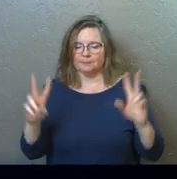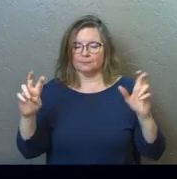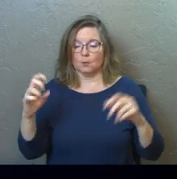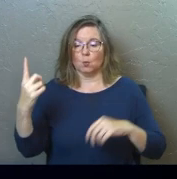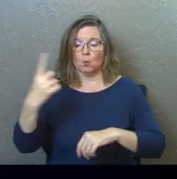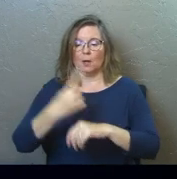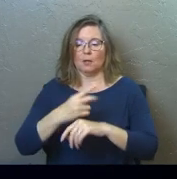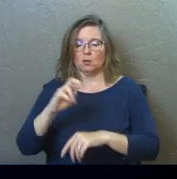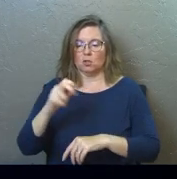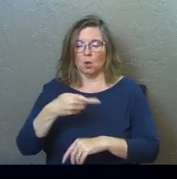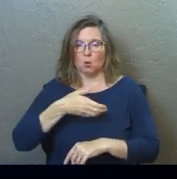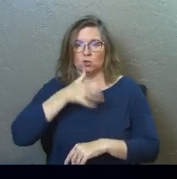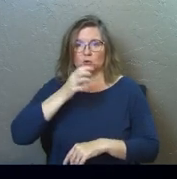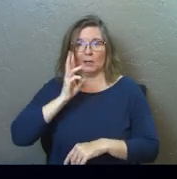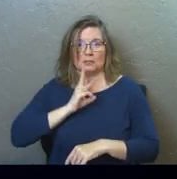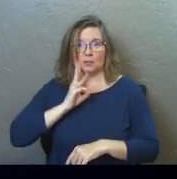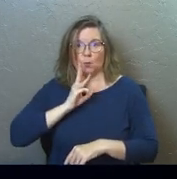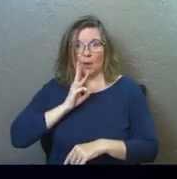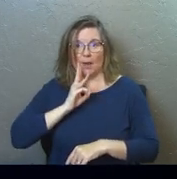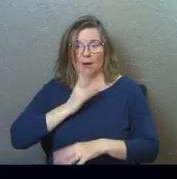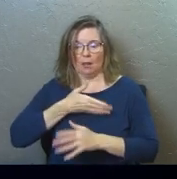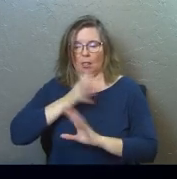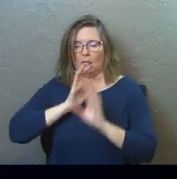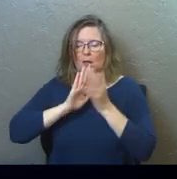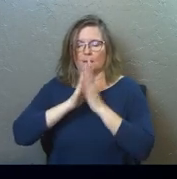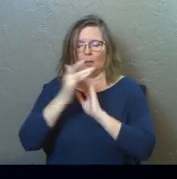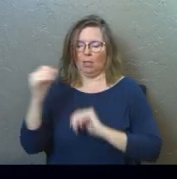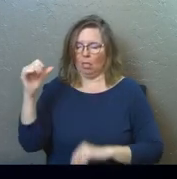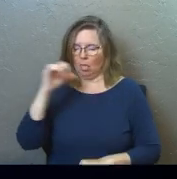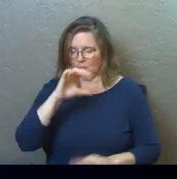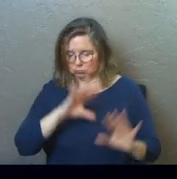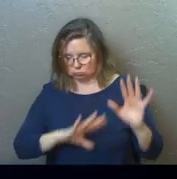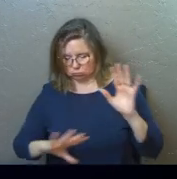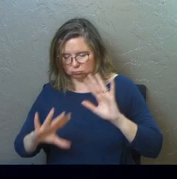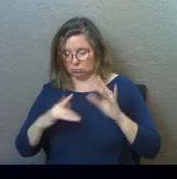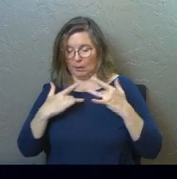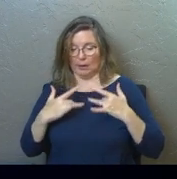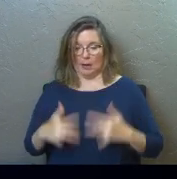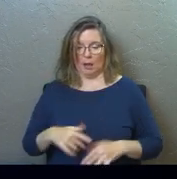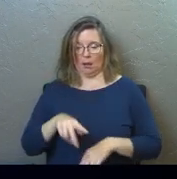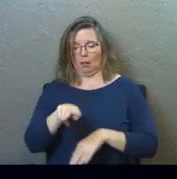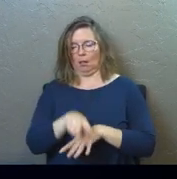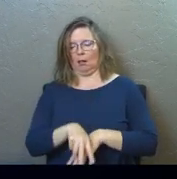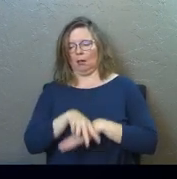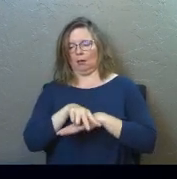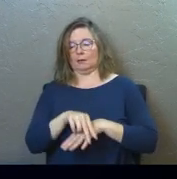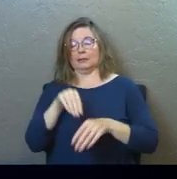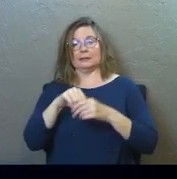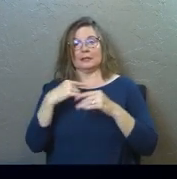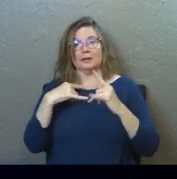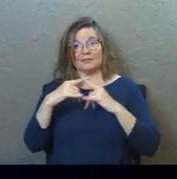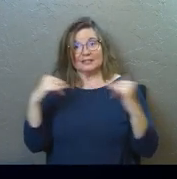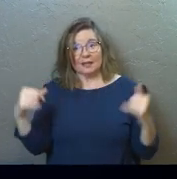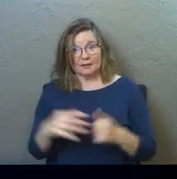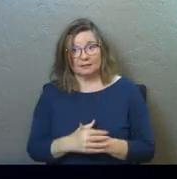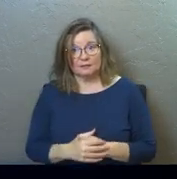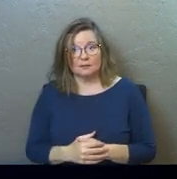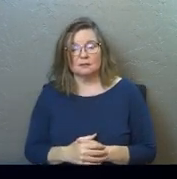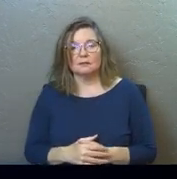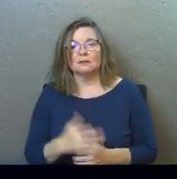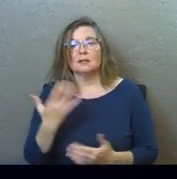Noah drank some wine that he had made, and he became drunk and naked, lay naked inside of his tent.